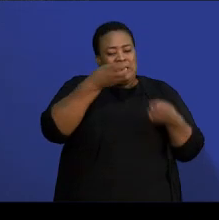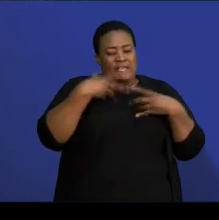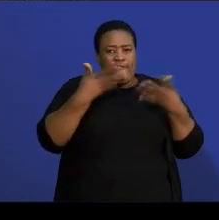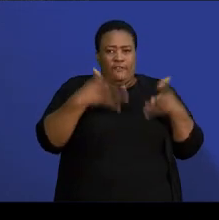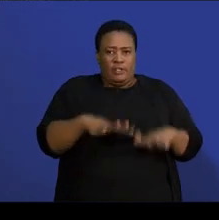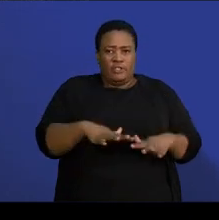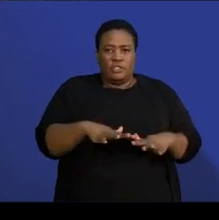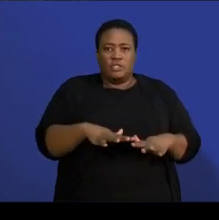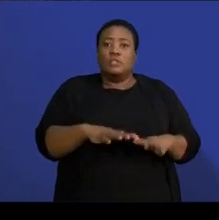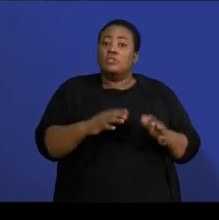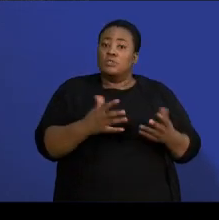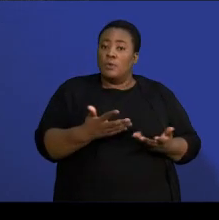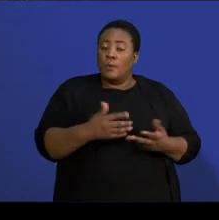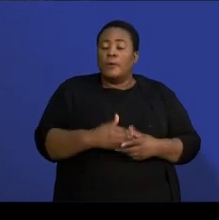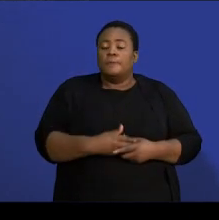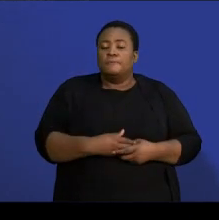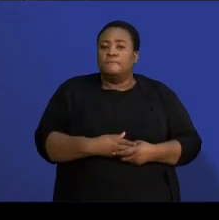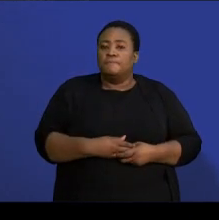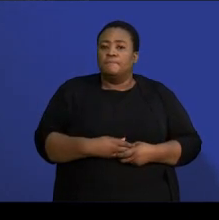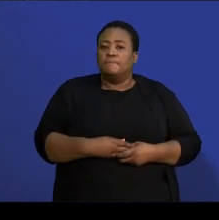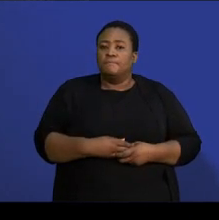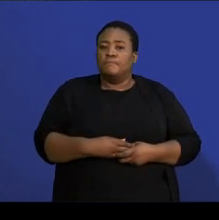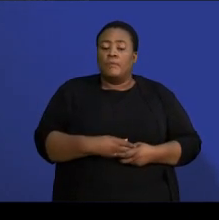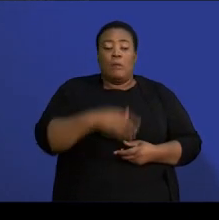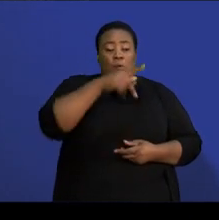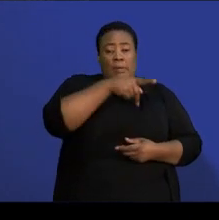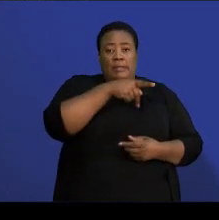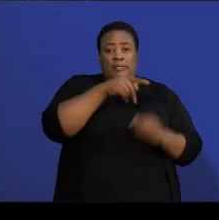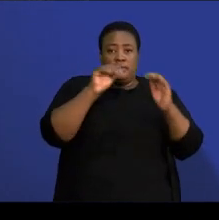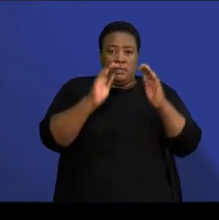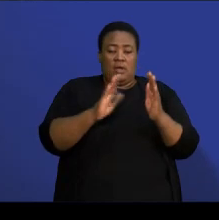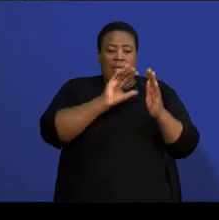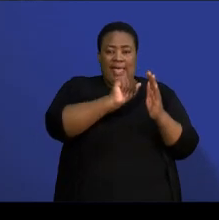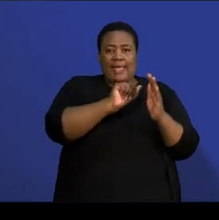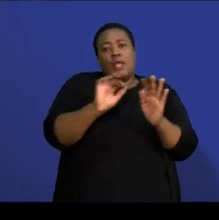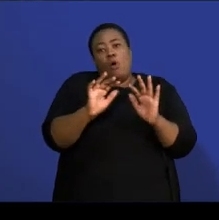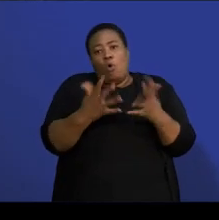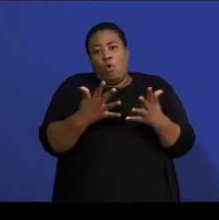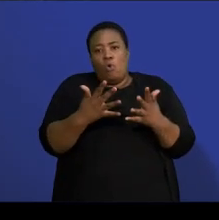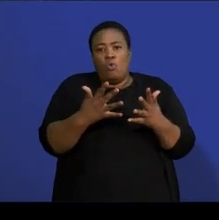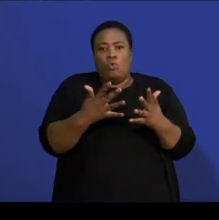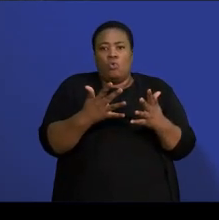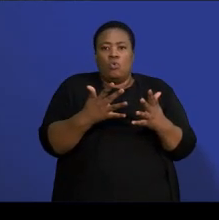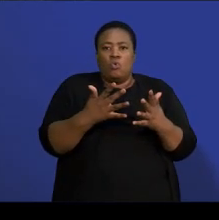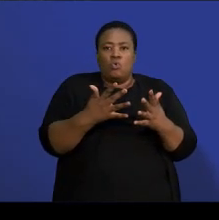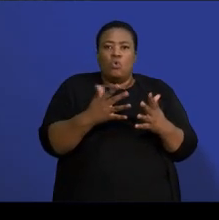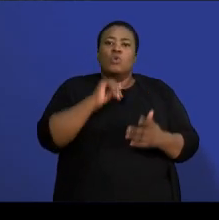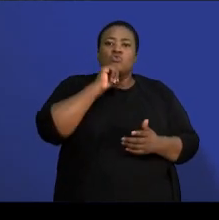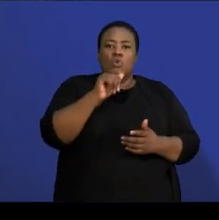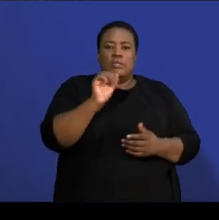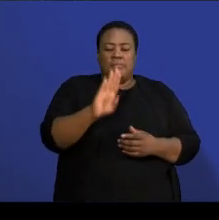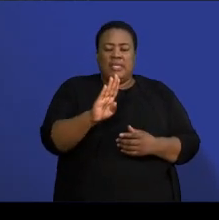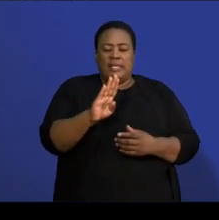probability of A or not B will be